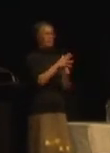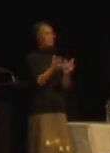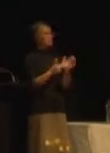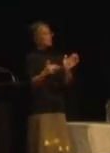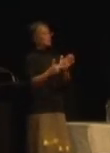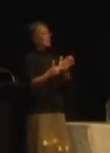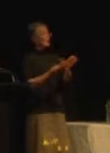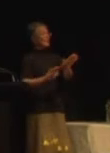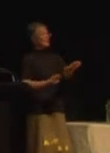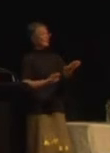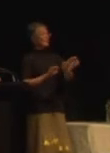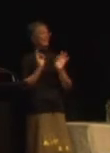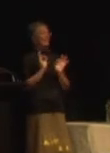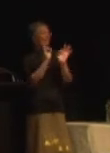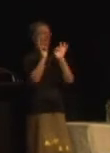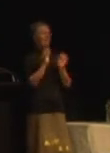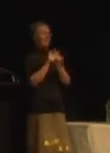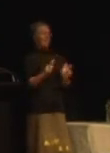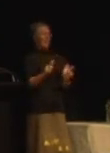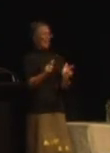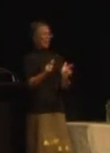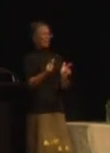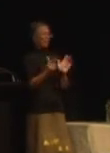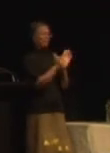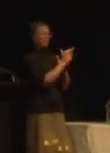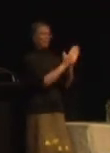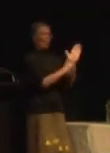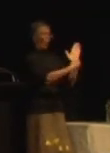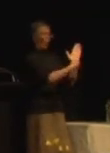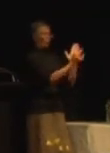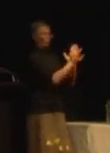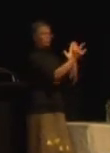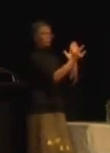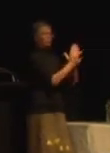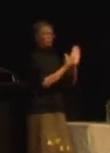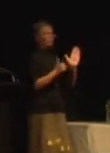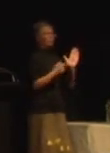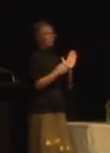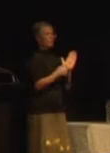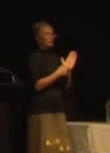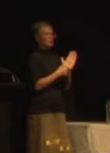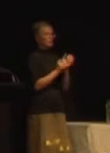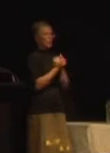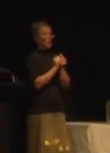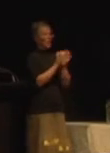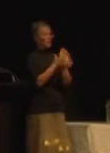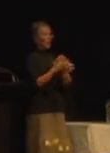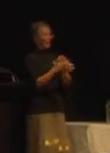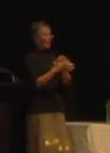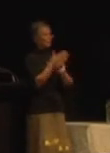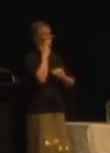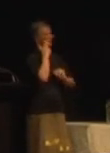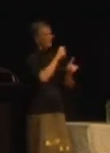and that means it's recognised and it's written in law. Also, sign language in deaf culture is referenced